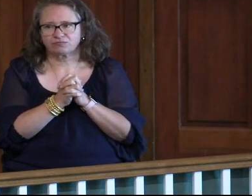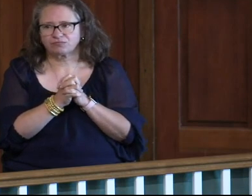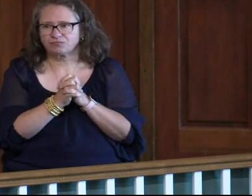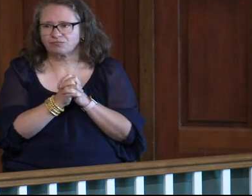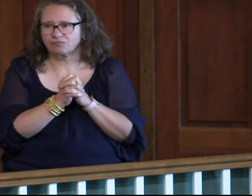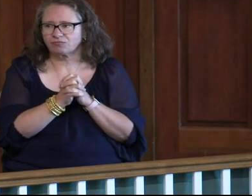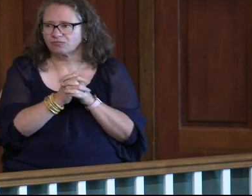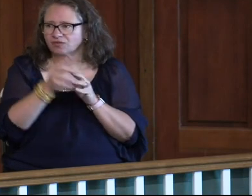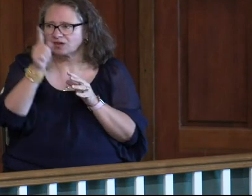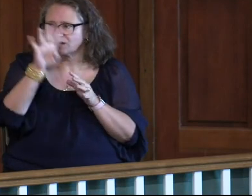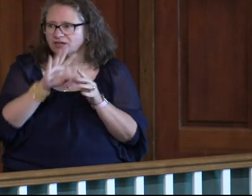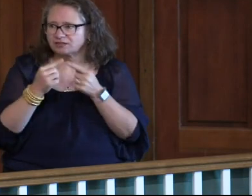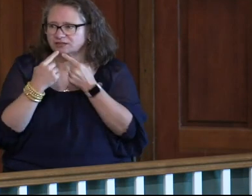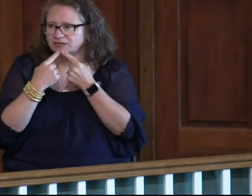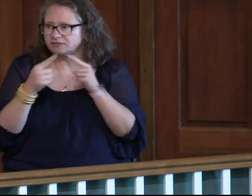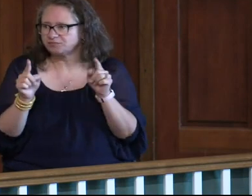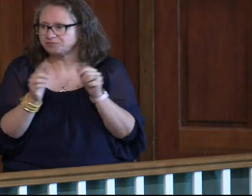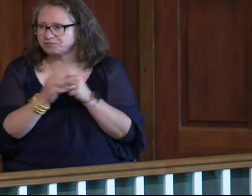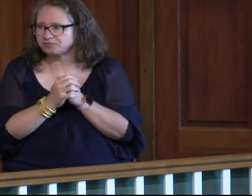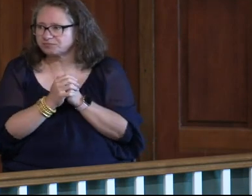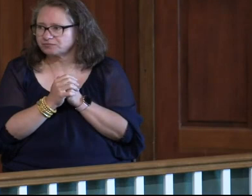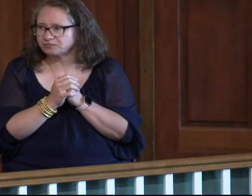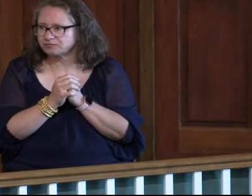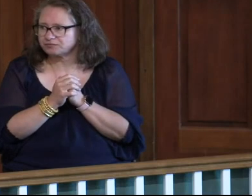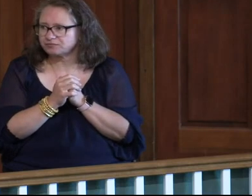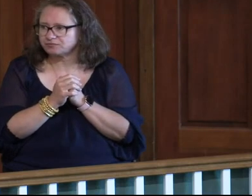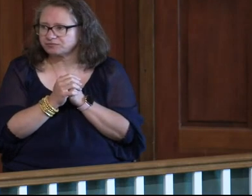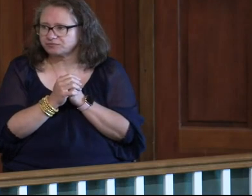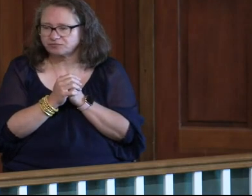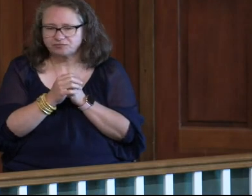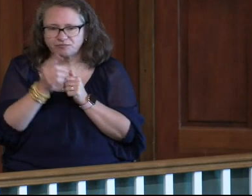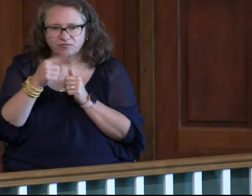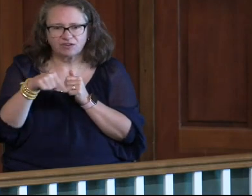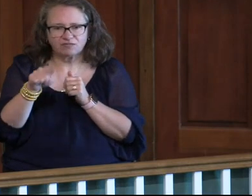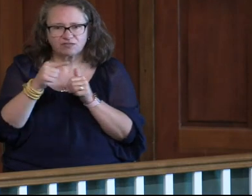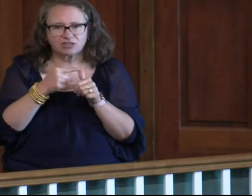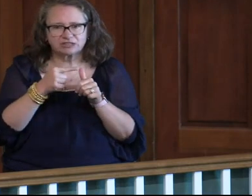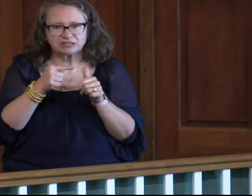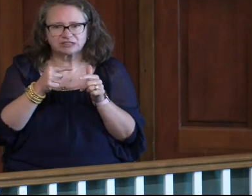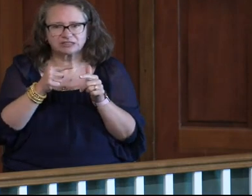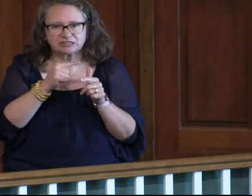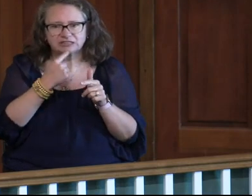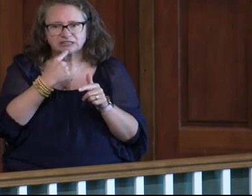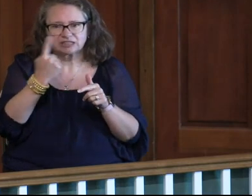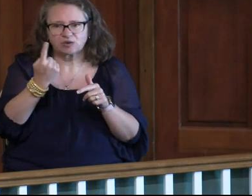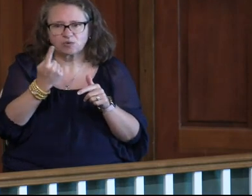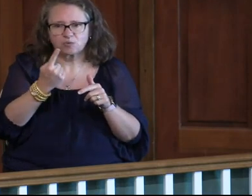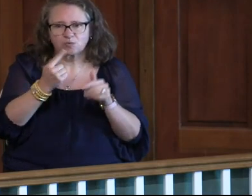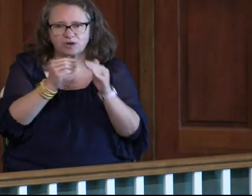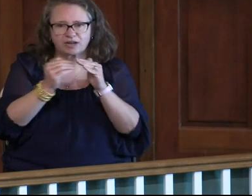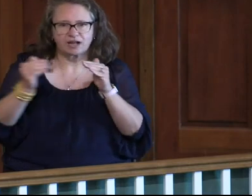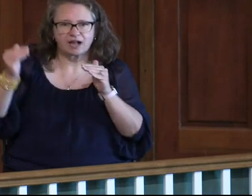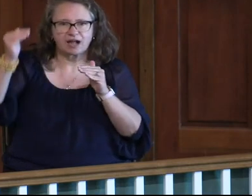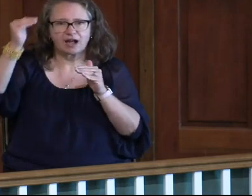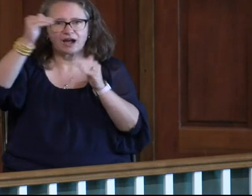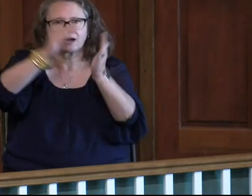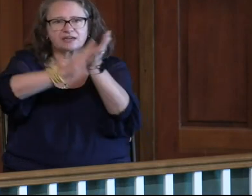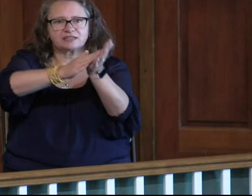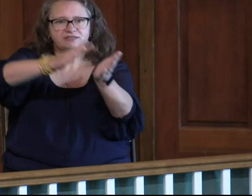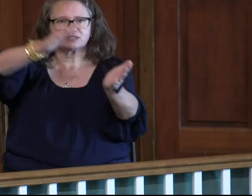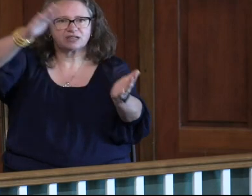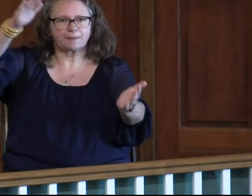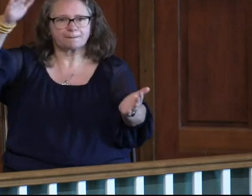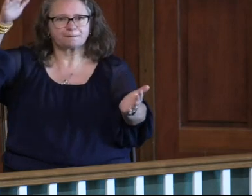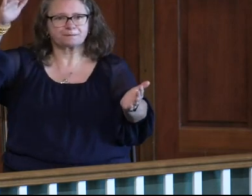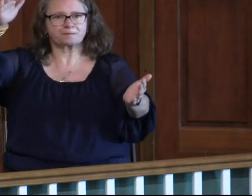This is what God's Word says. For thus says the one who is high and lifted up,